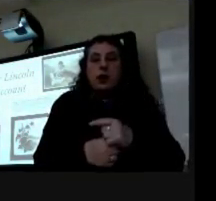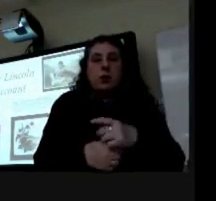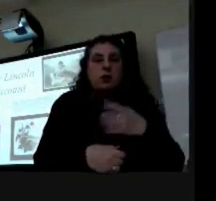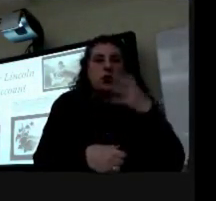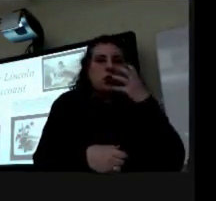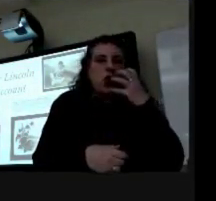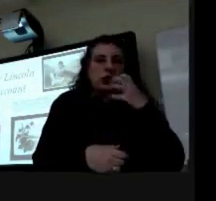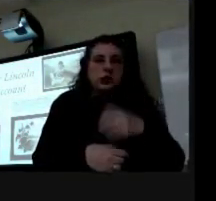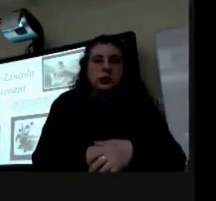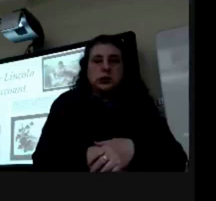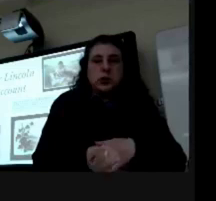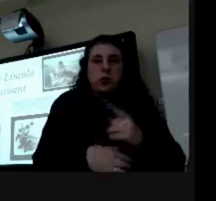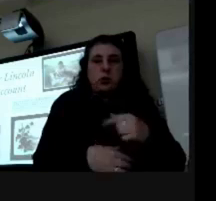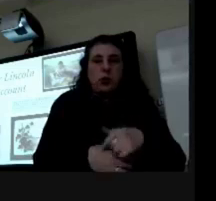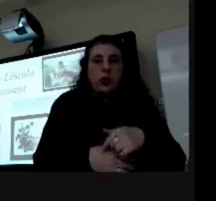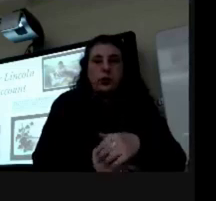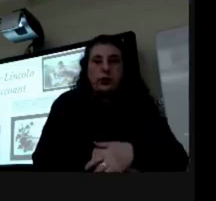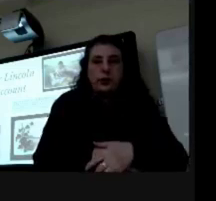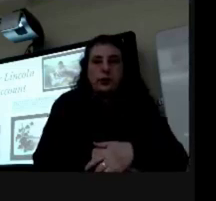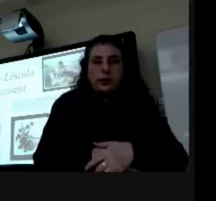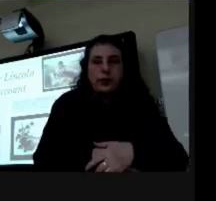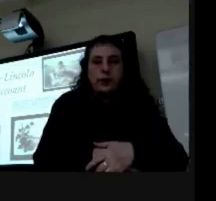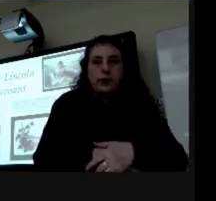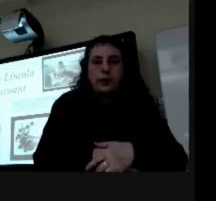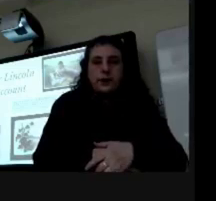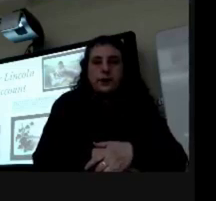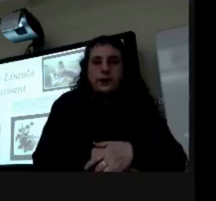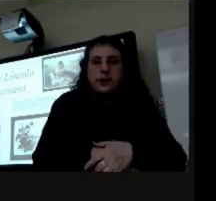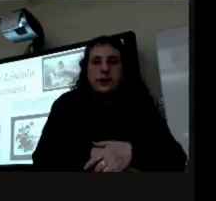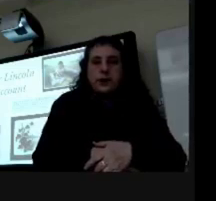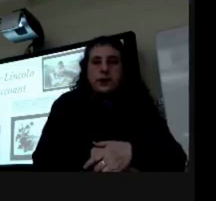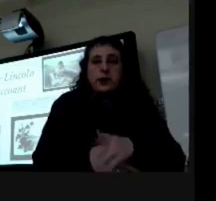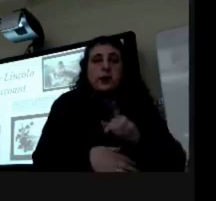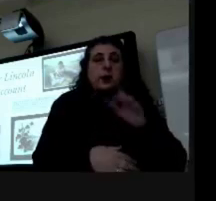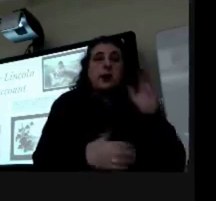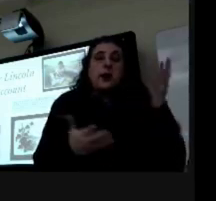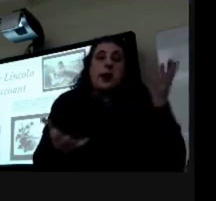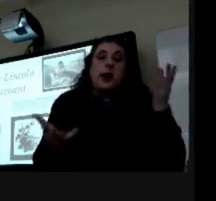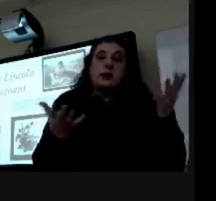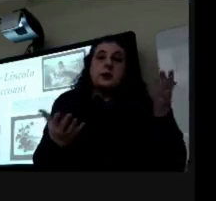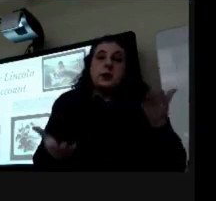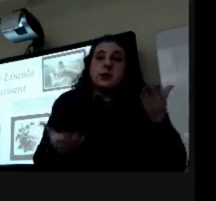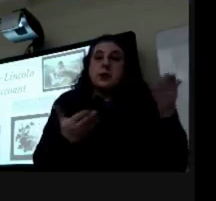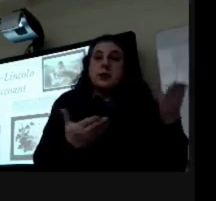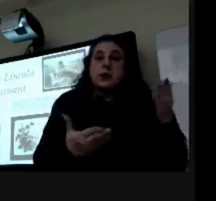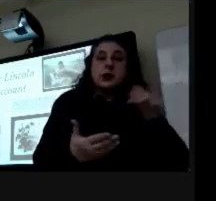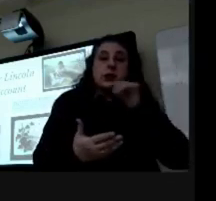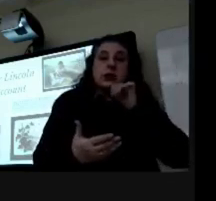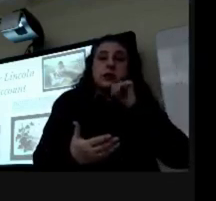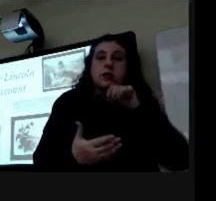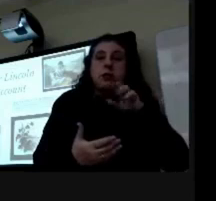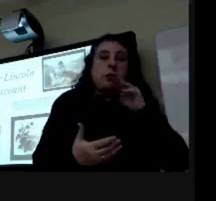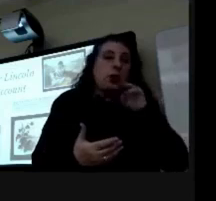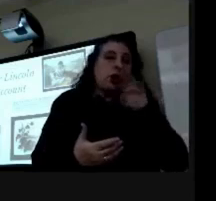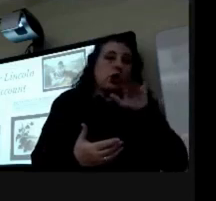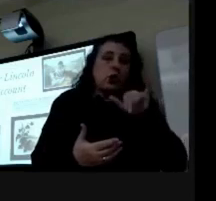uh at one point and there it has been suggested that lincoln was suffering from mercury